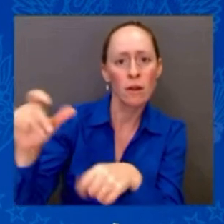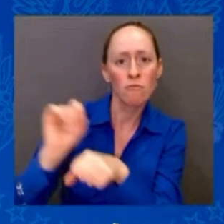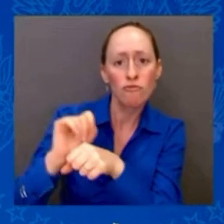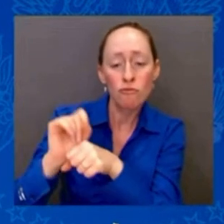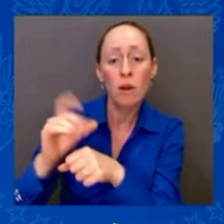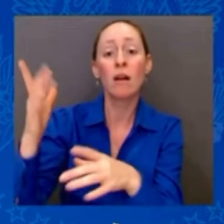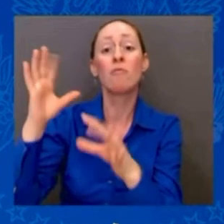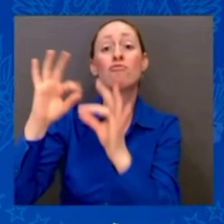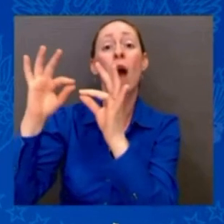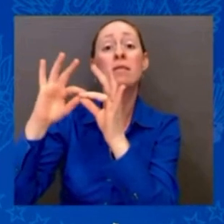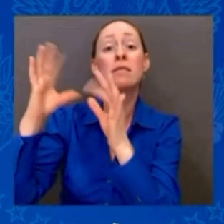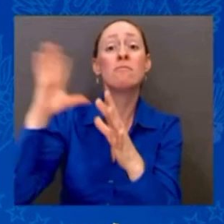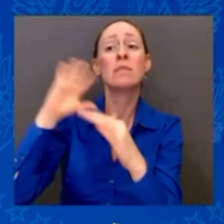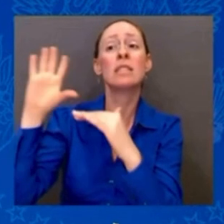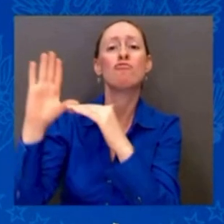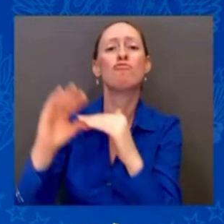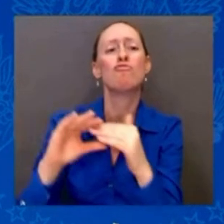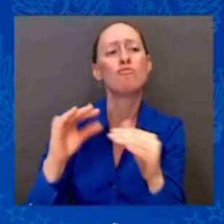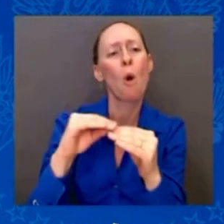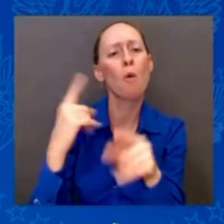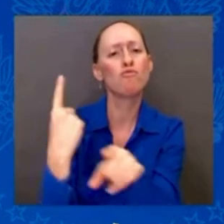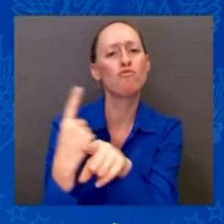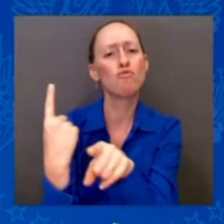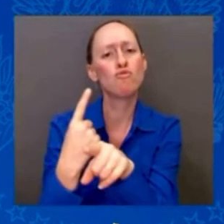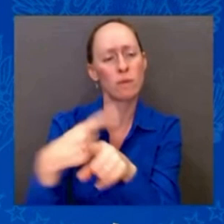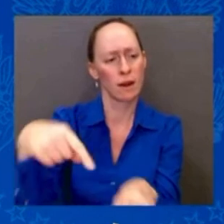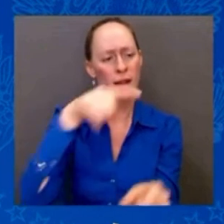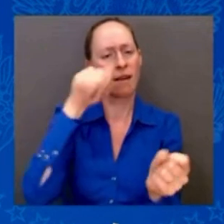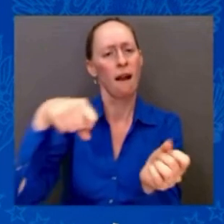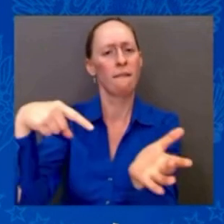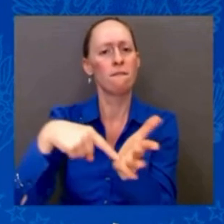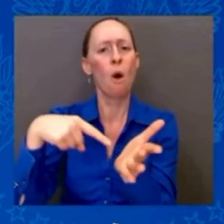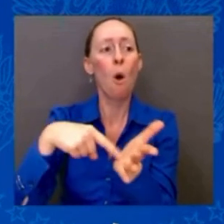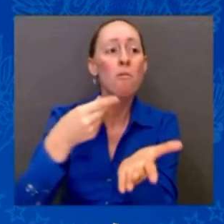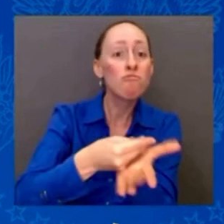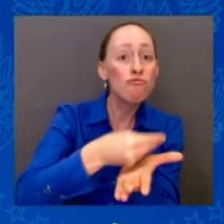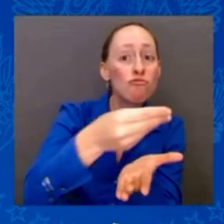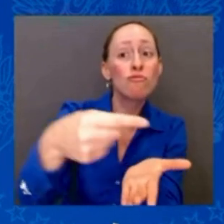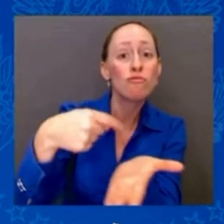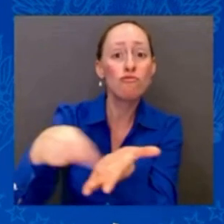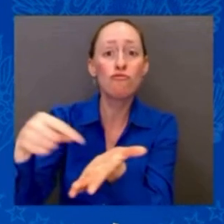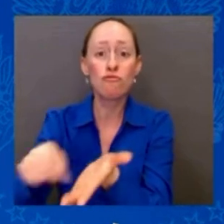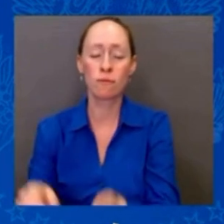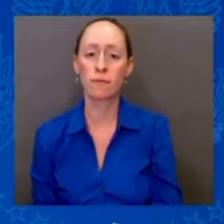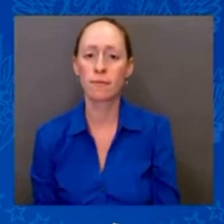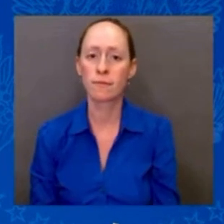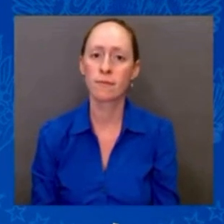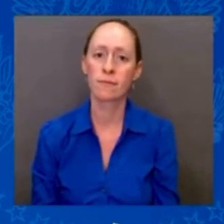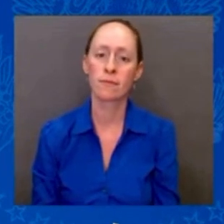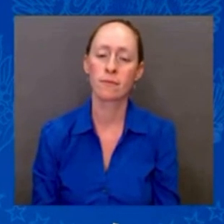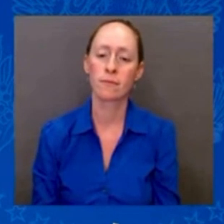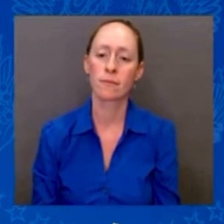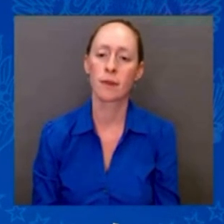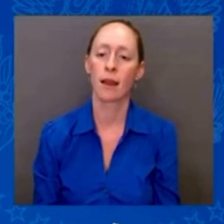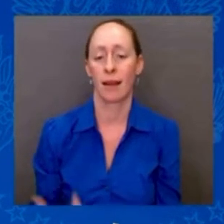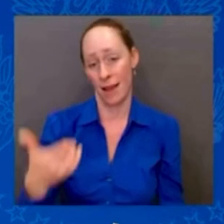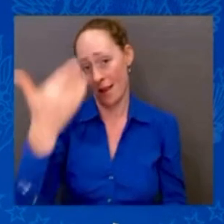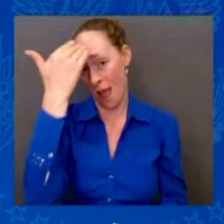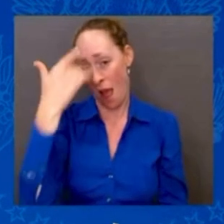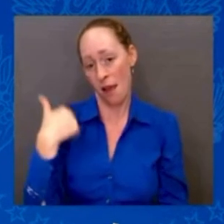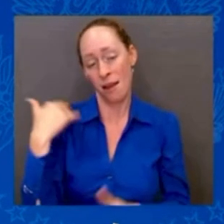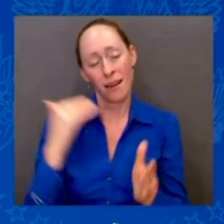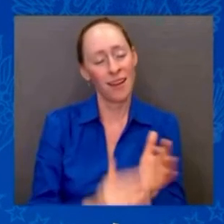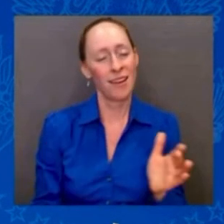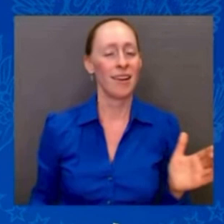underscores something else. You've heard me say many times, including this Labor Day, in Street alone didn't build this